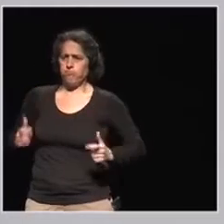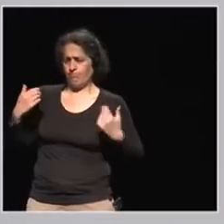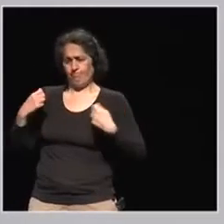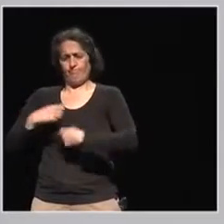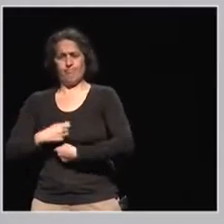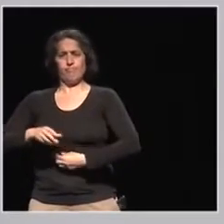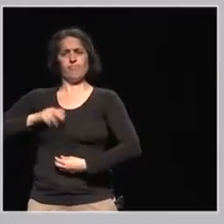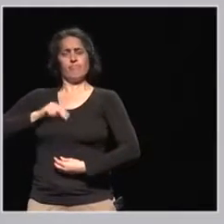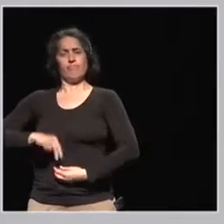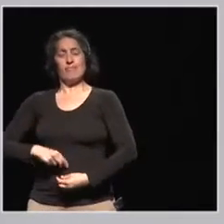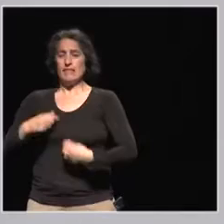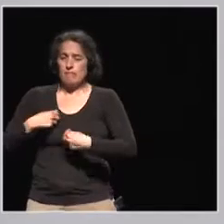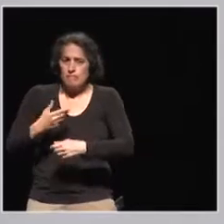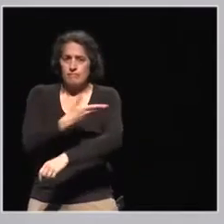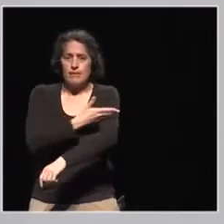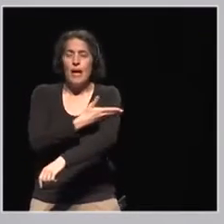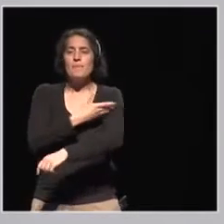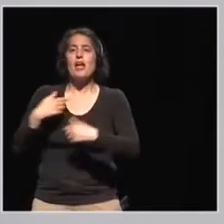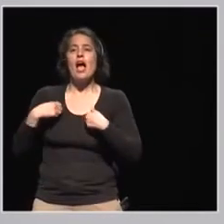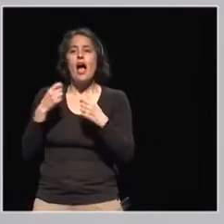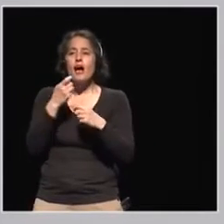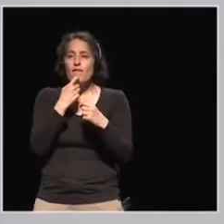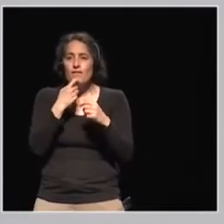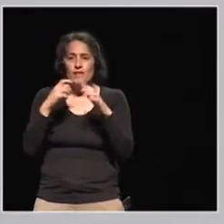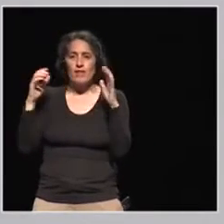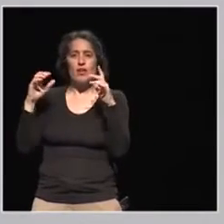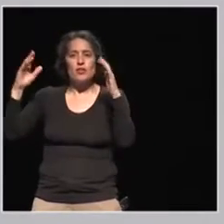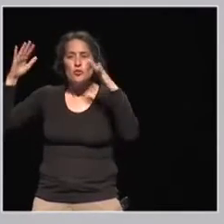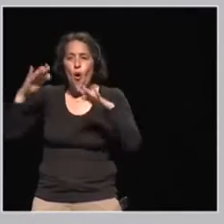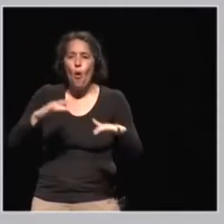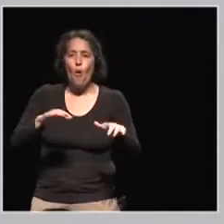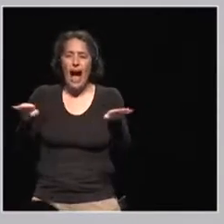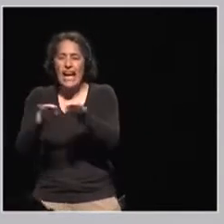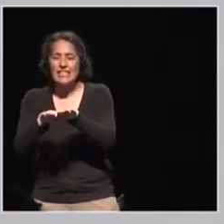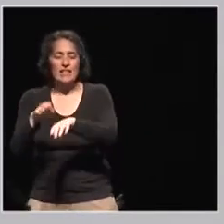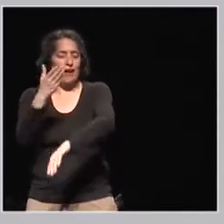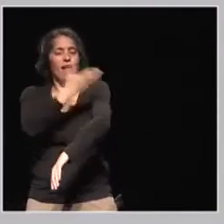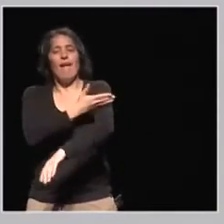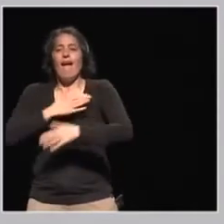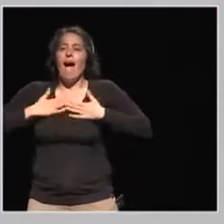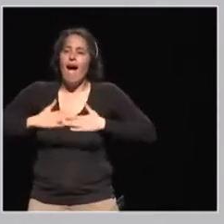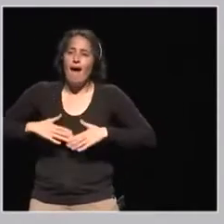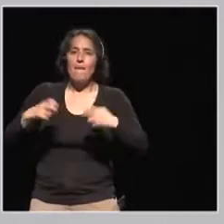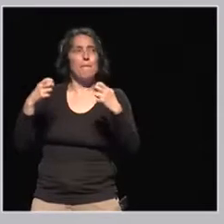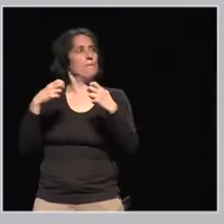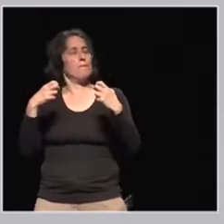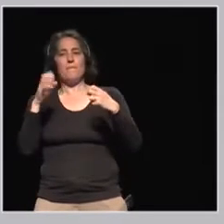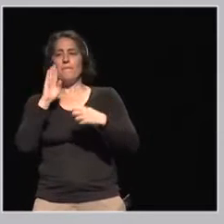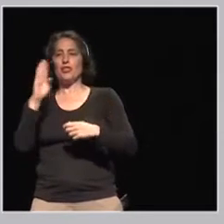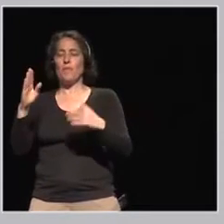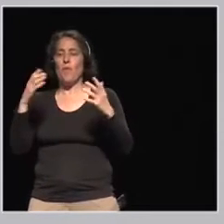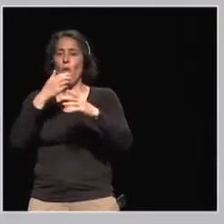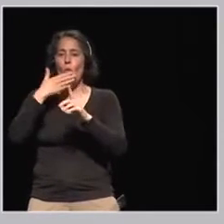to the Gulfstrom heat of Belgium. Welcome. I attended the UNESCO